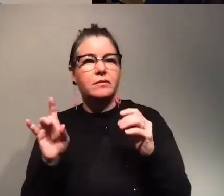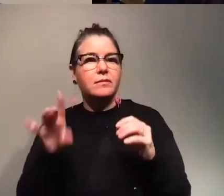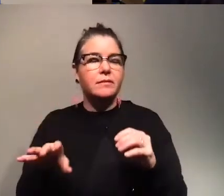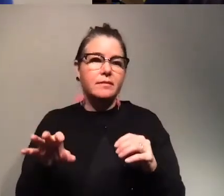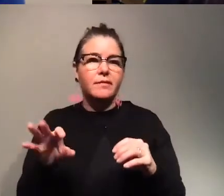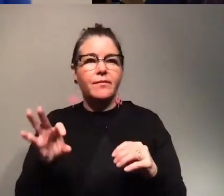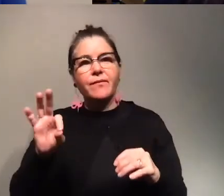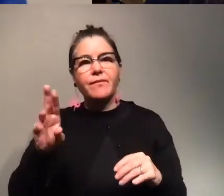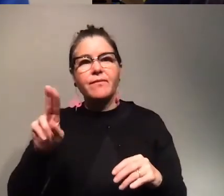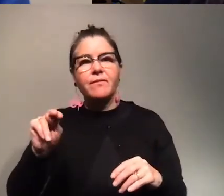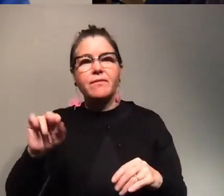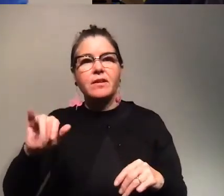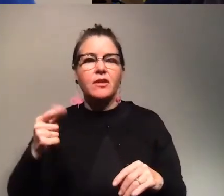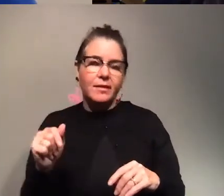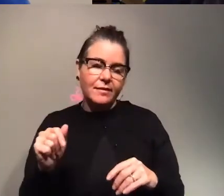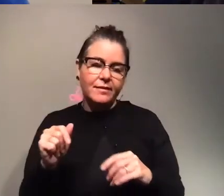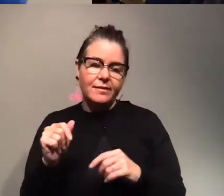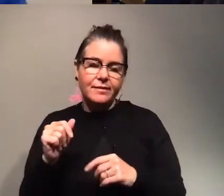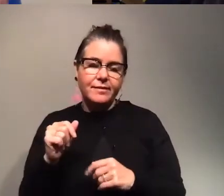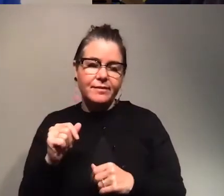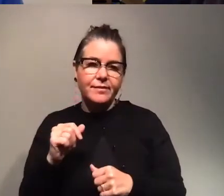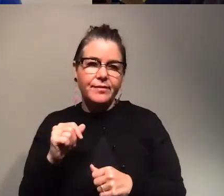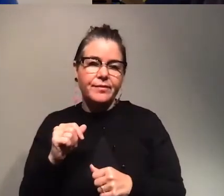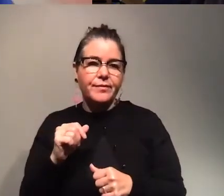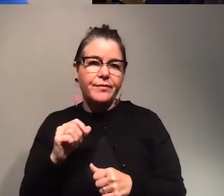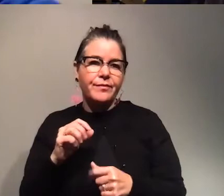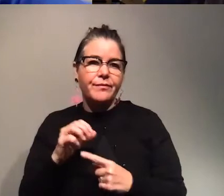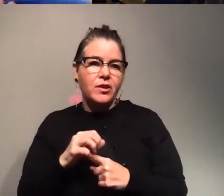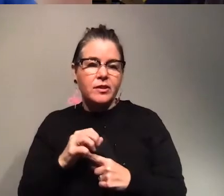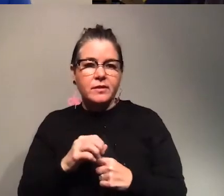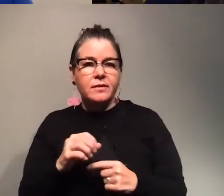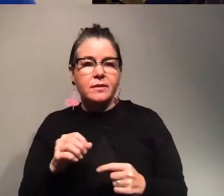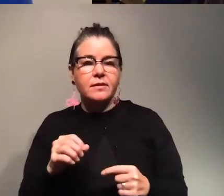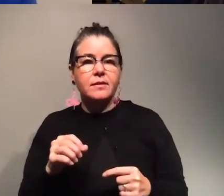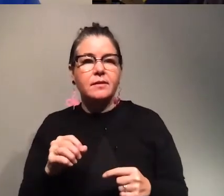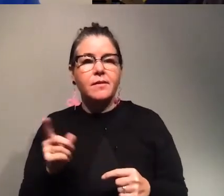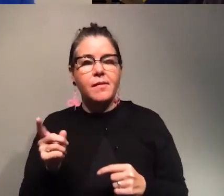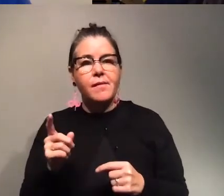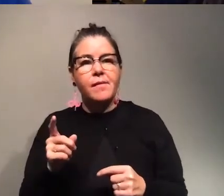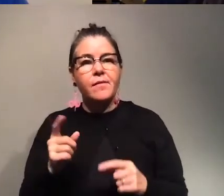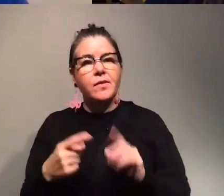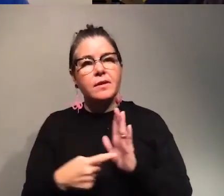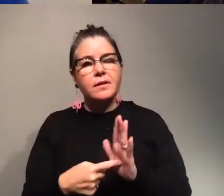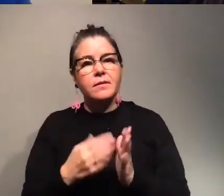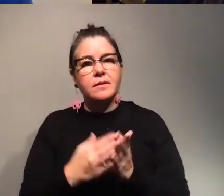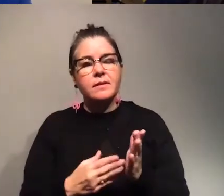you know and then uh josey mentioned it and it was that for example some plant pathogens uh